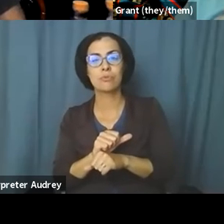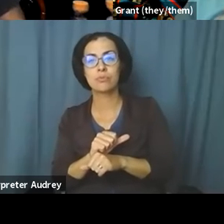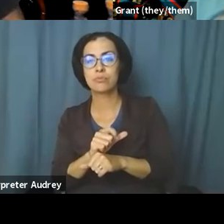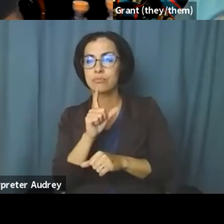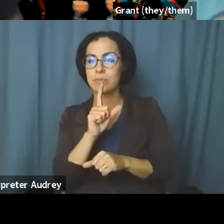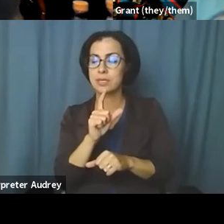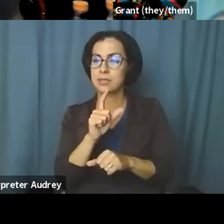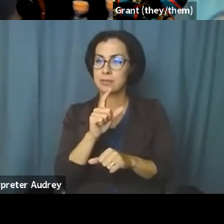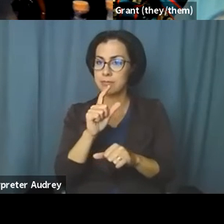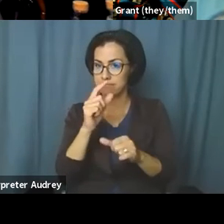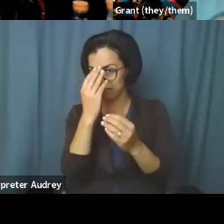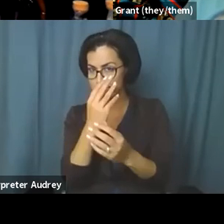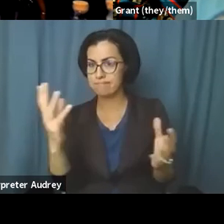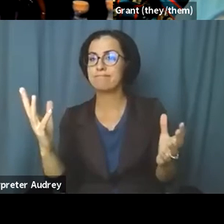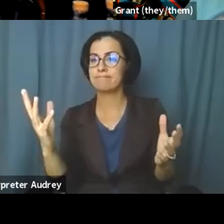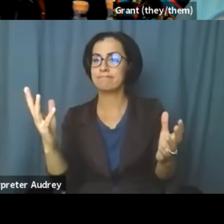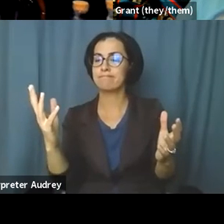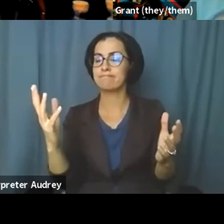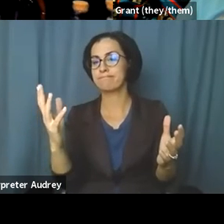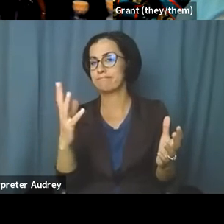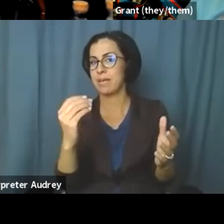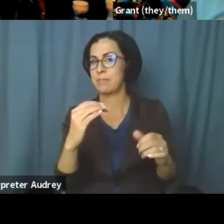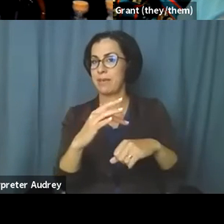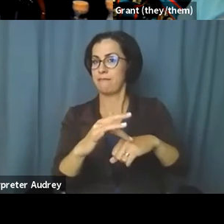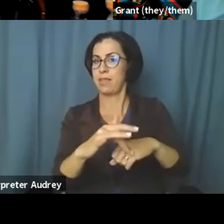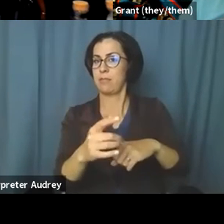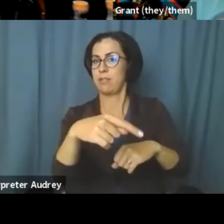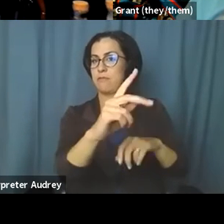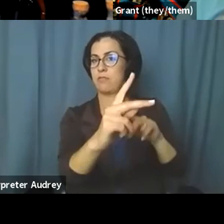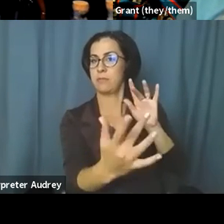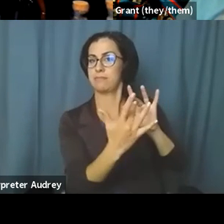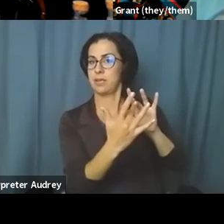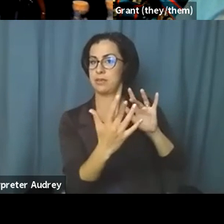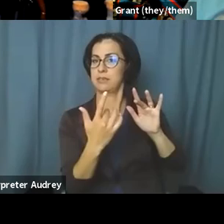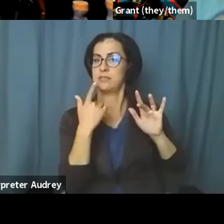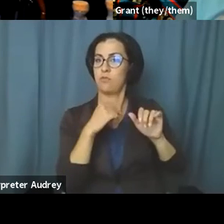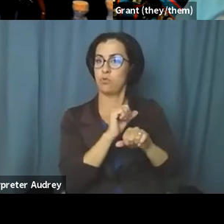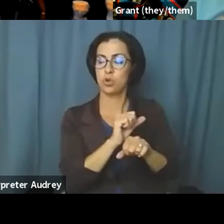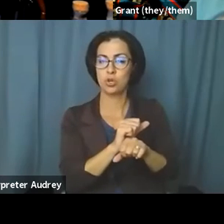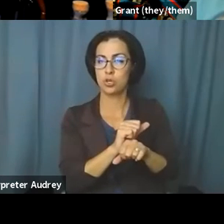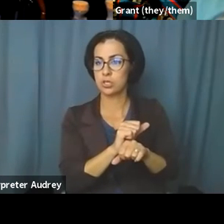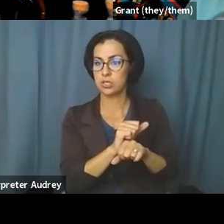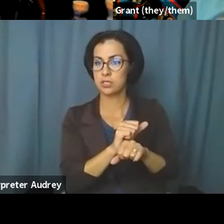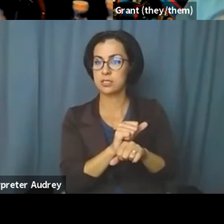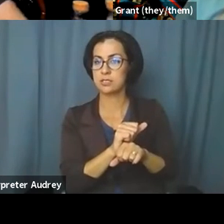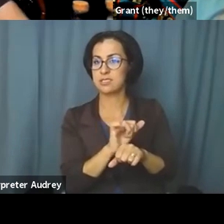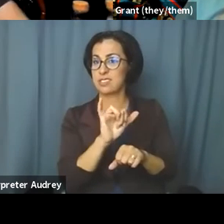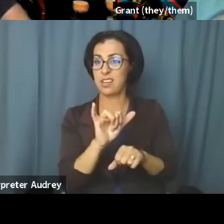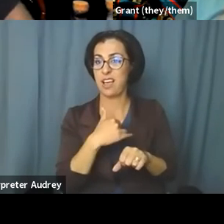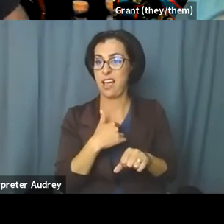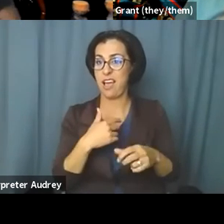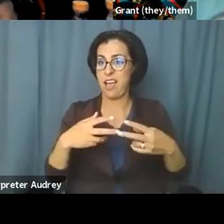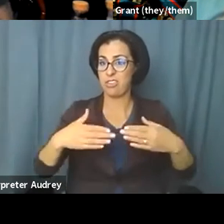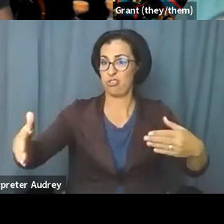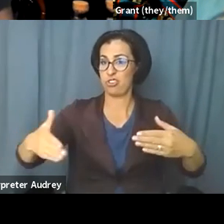uh, getting known and being, uh, available to other people who are doing this work, either gatekeepers with institutions, um,